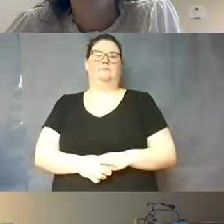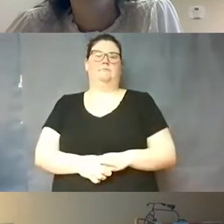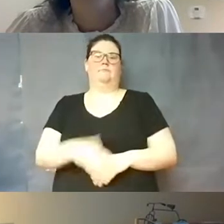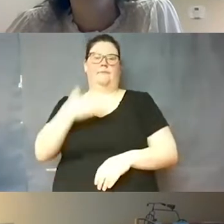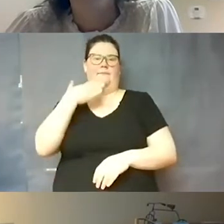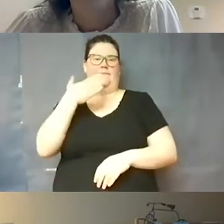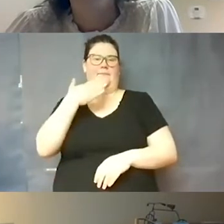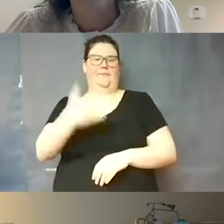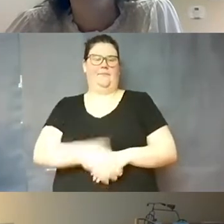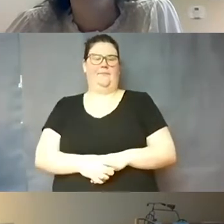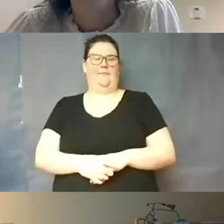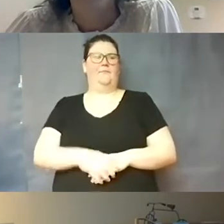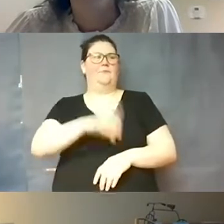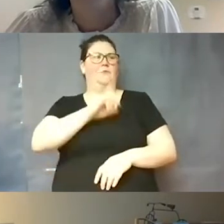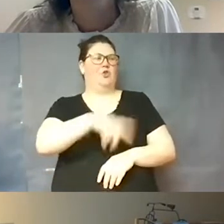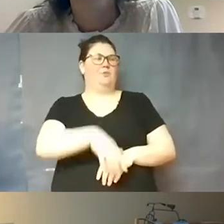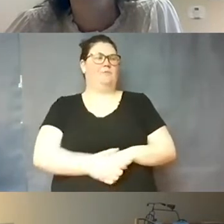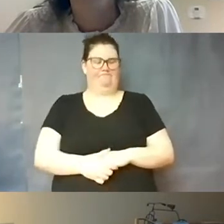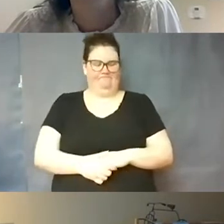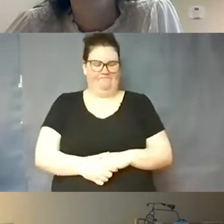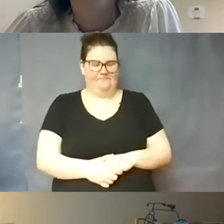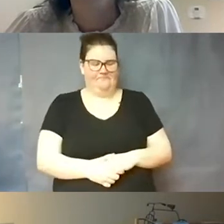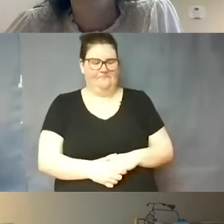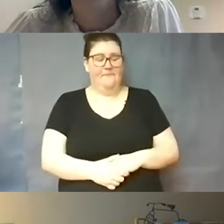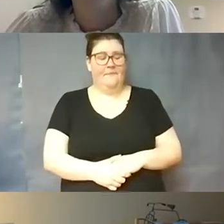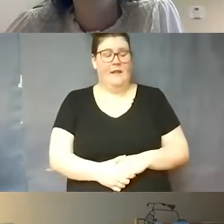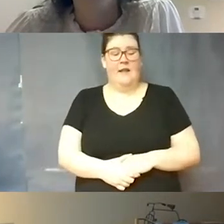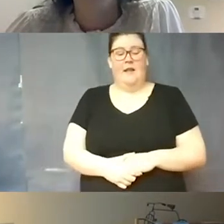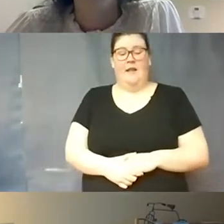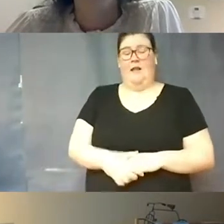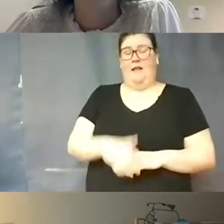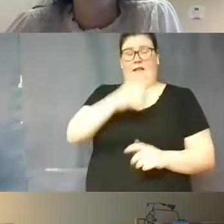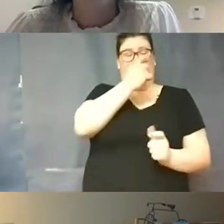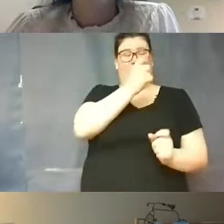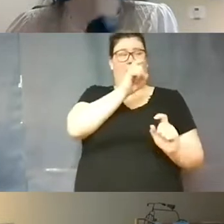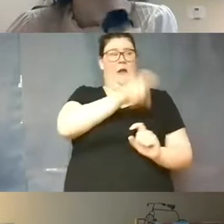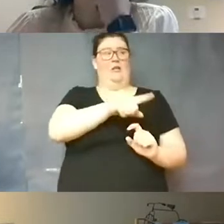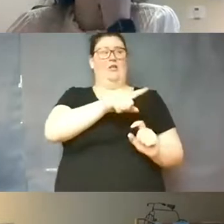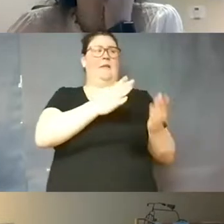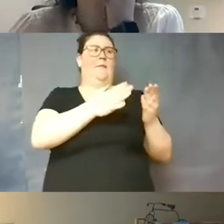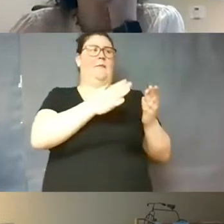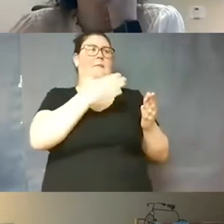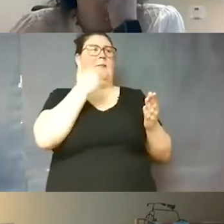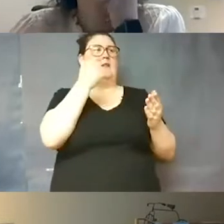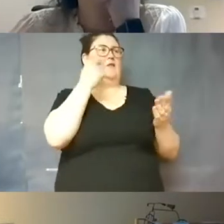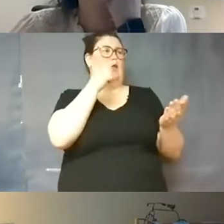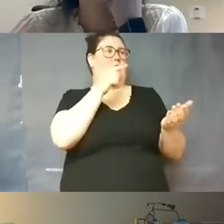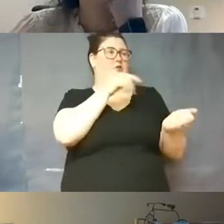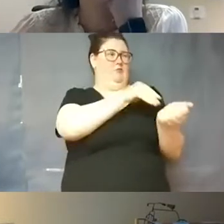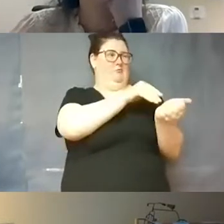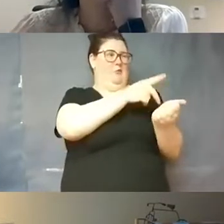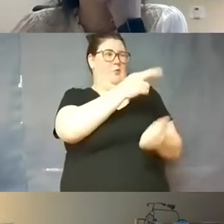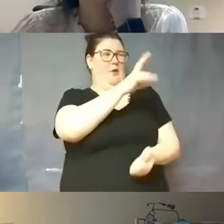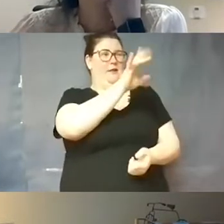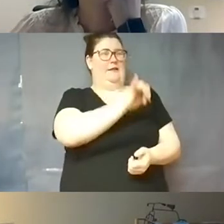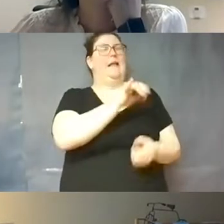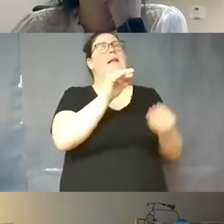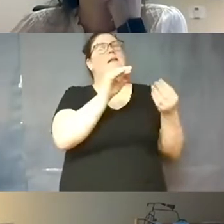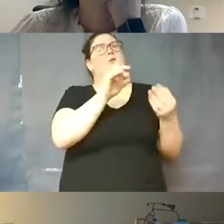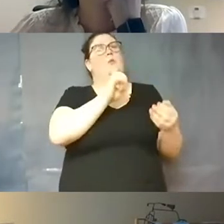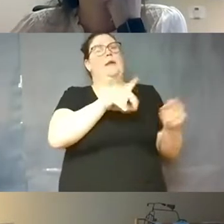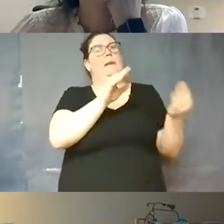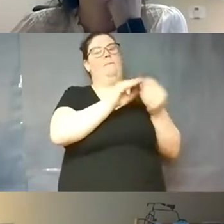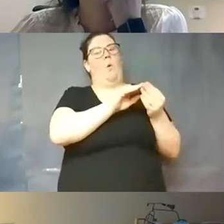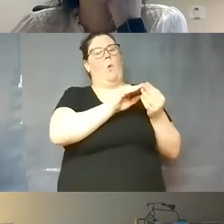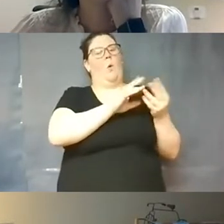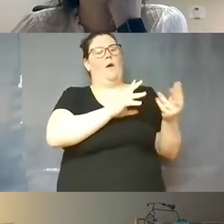much sure um this is an interesting question um and dr presley this is probably coming for you it's really more of a um uh